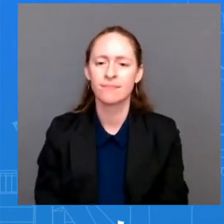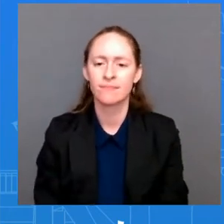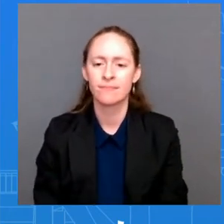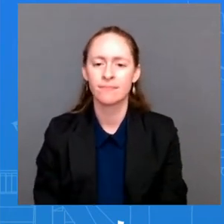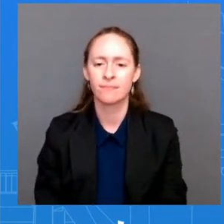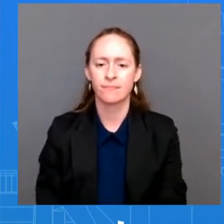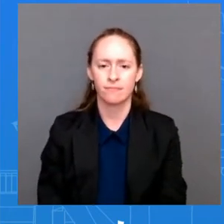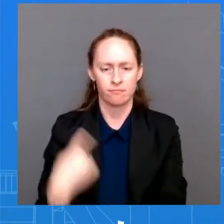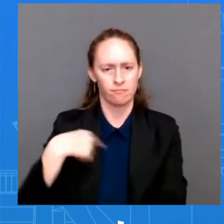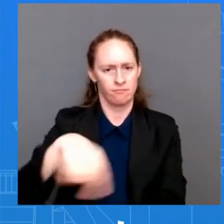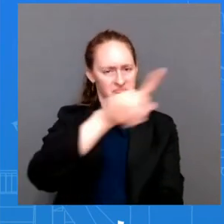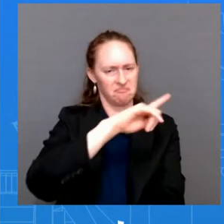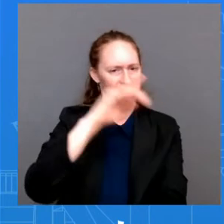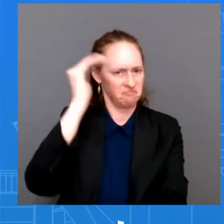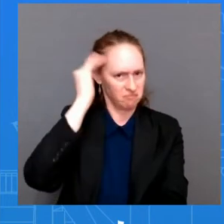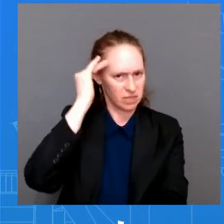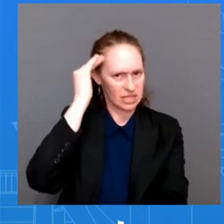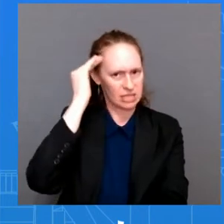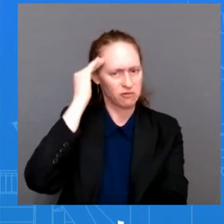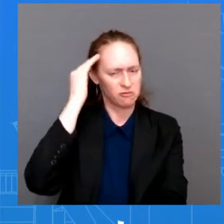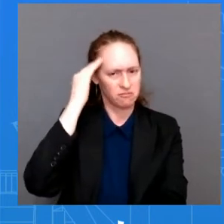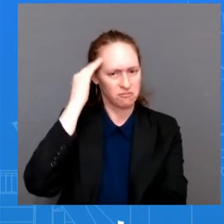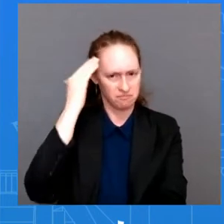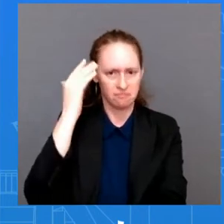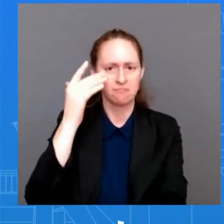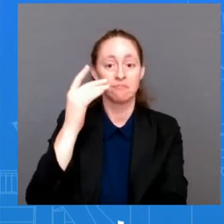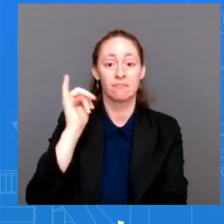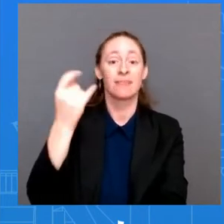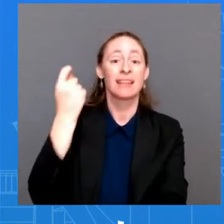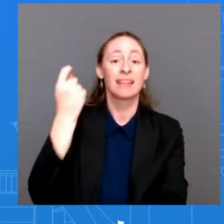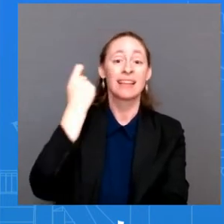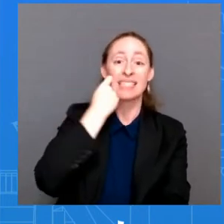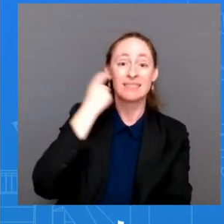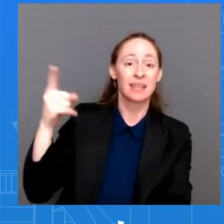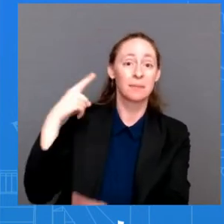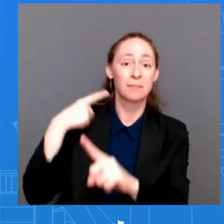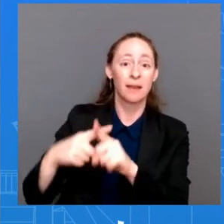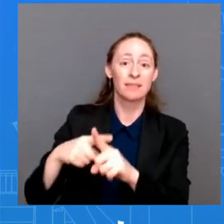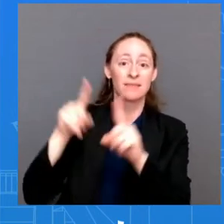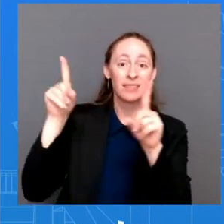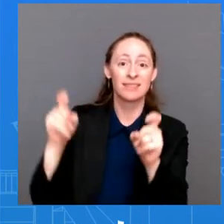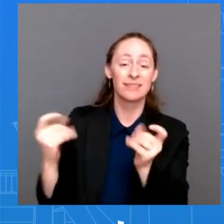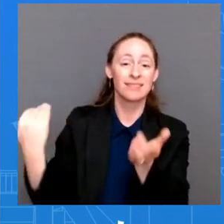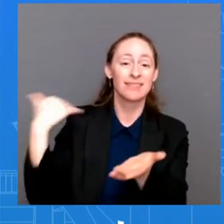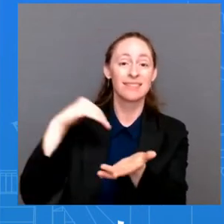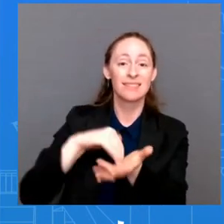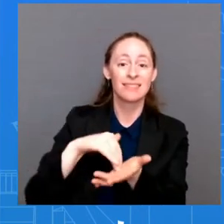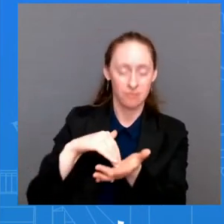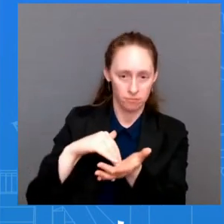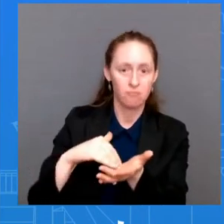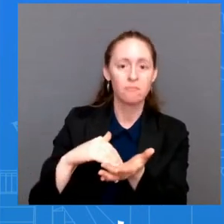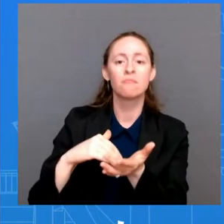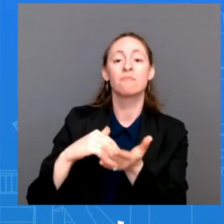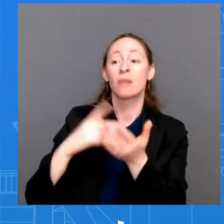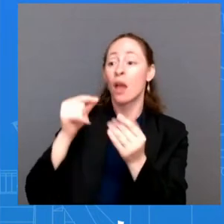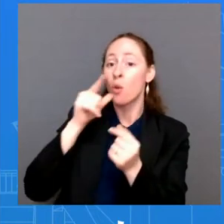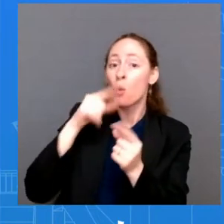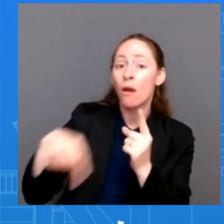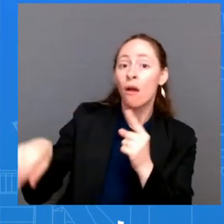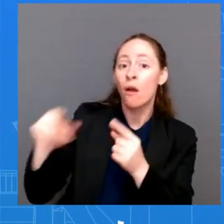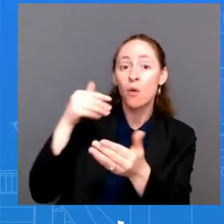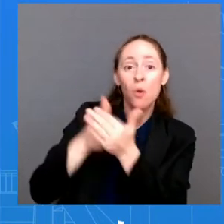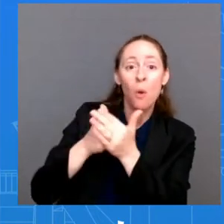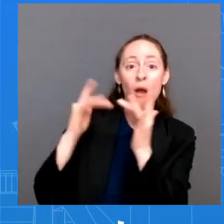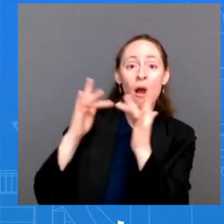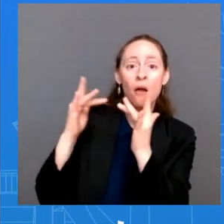With this positive test that we saw and shared with all of you again on Saturday, there's been seven. I mean, not